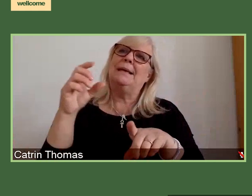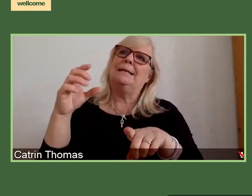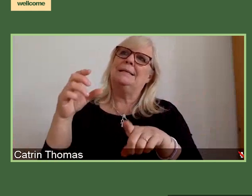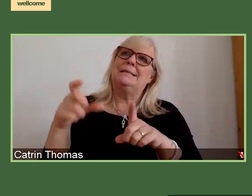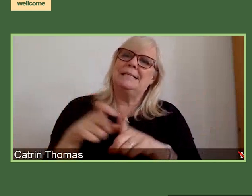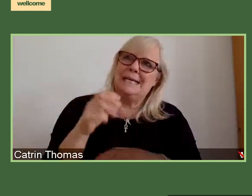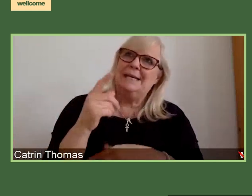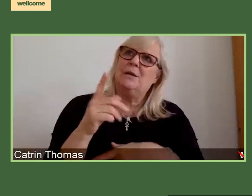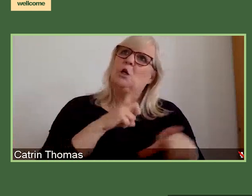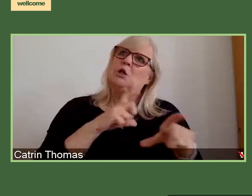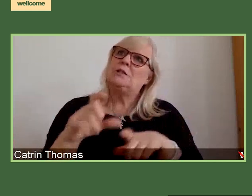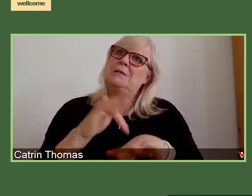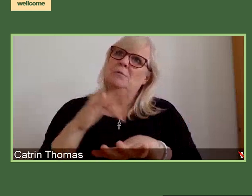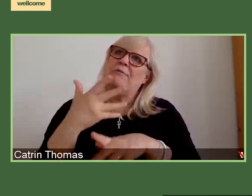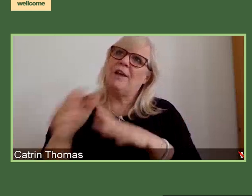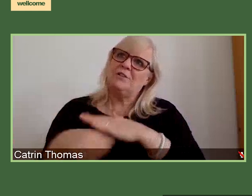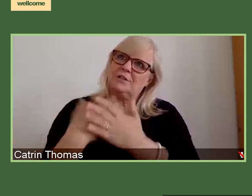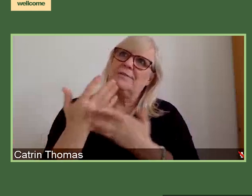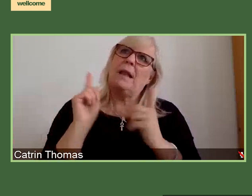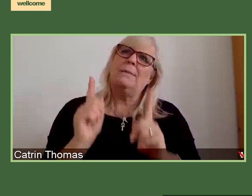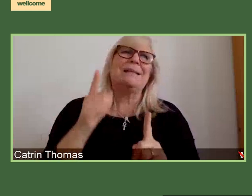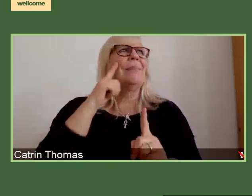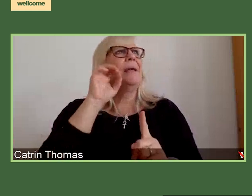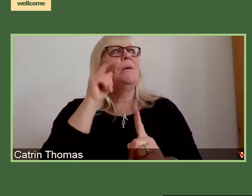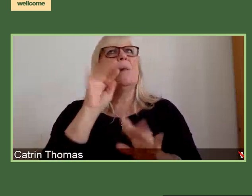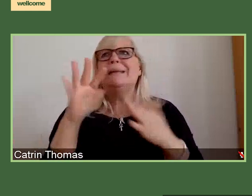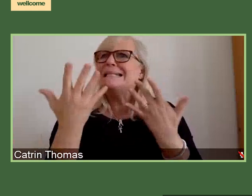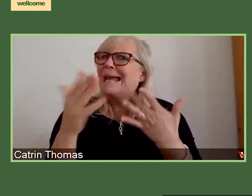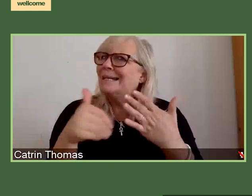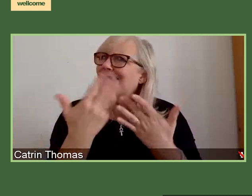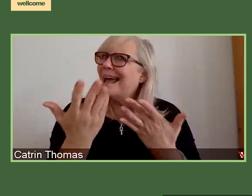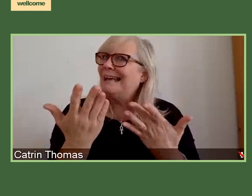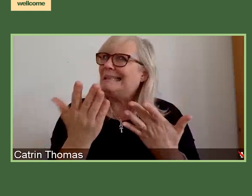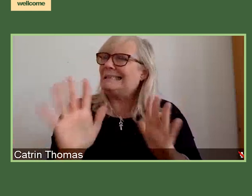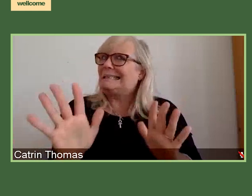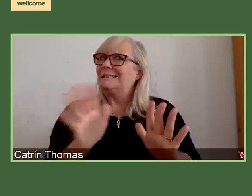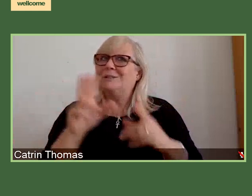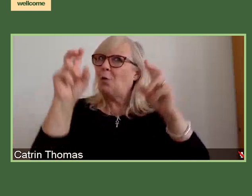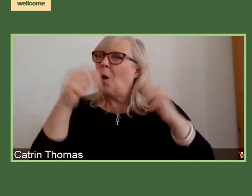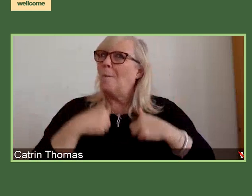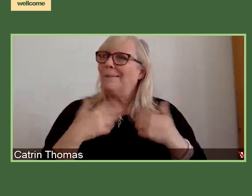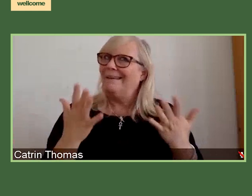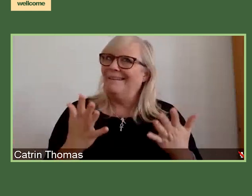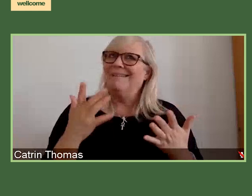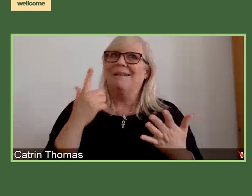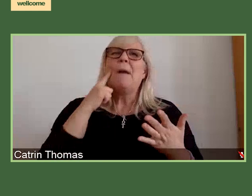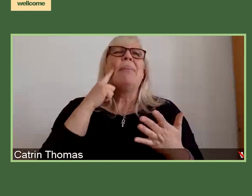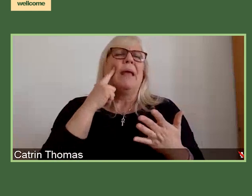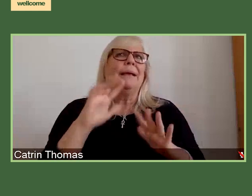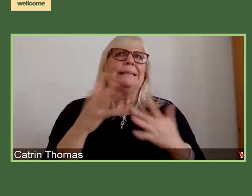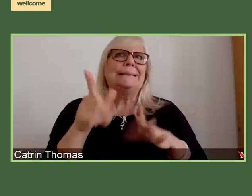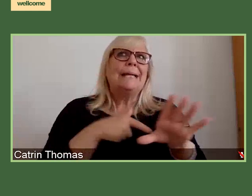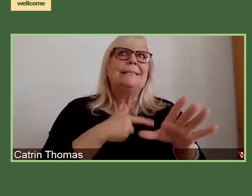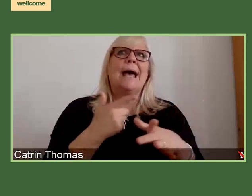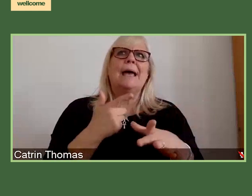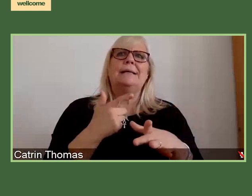days, but don't quote me on that. Having gone public with that, I probably will be quoted. We will allow